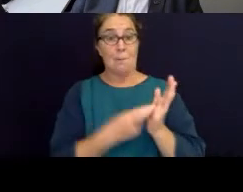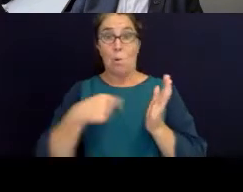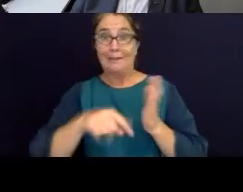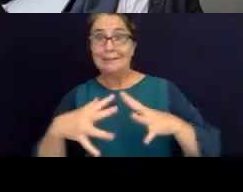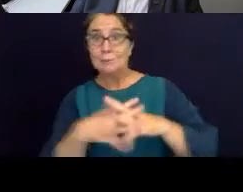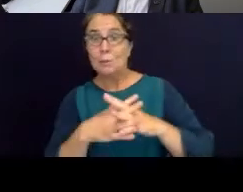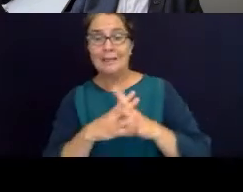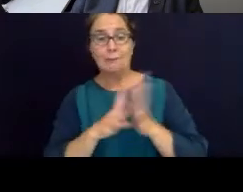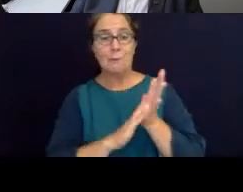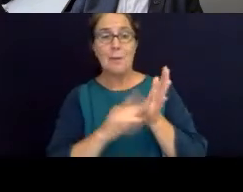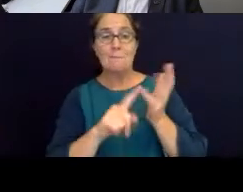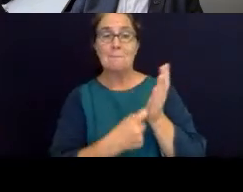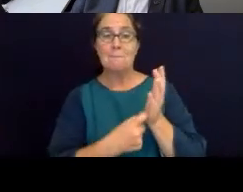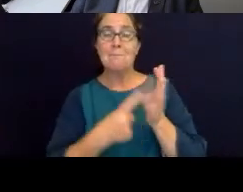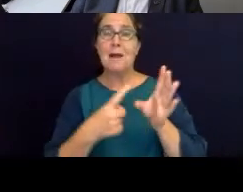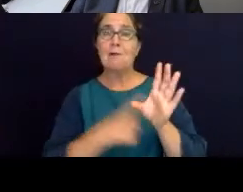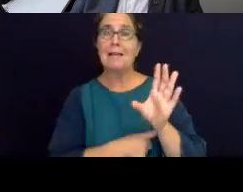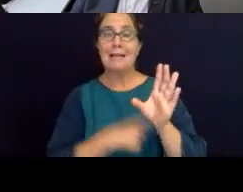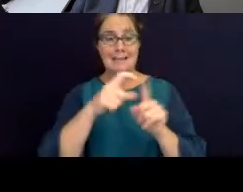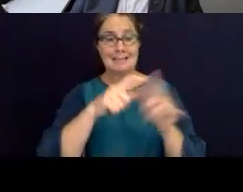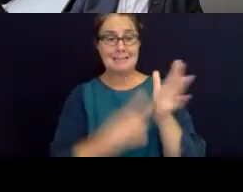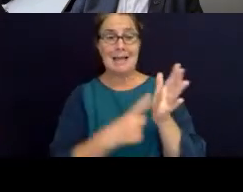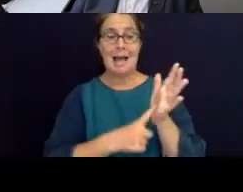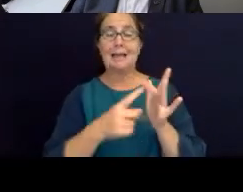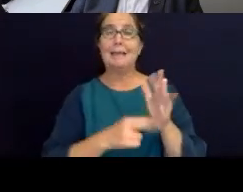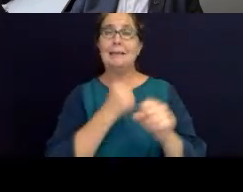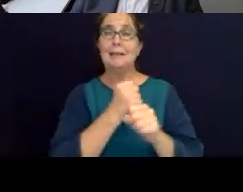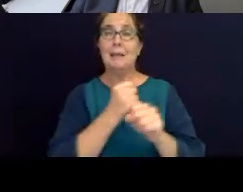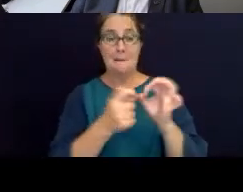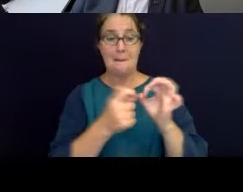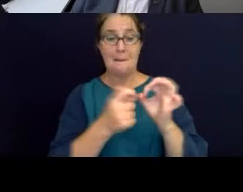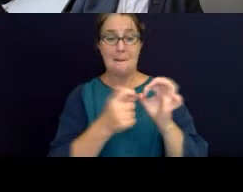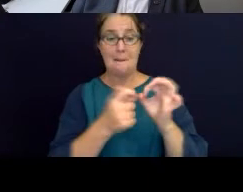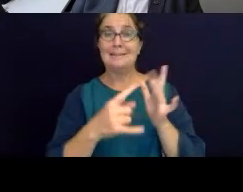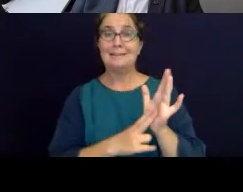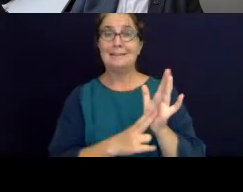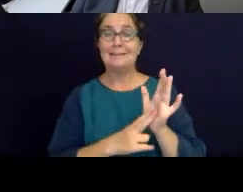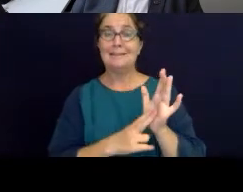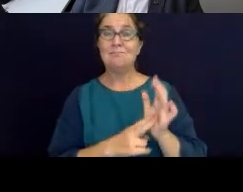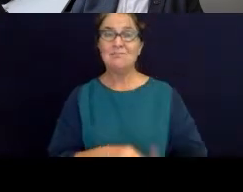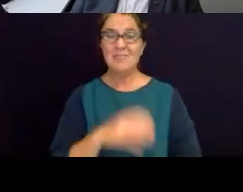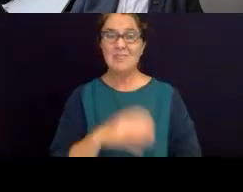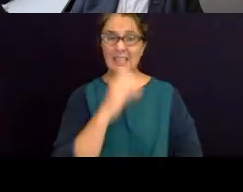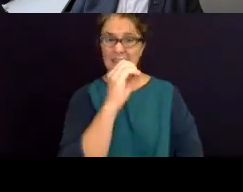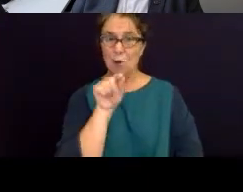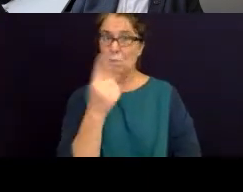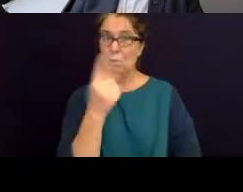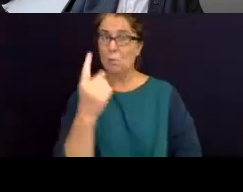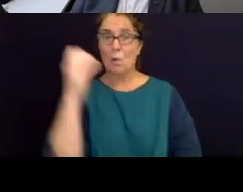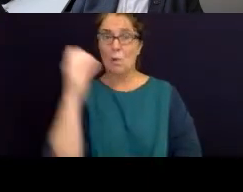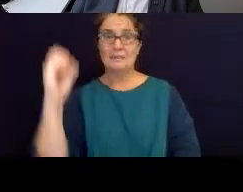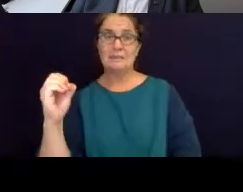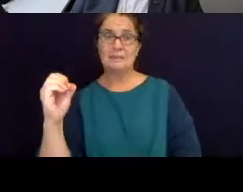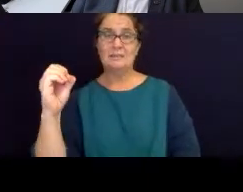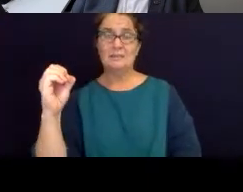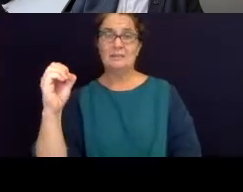ownership of water across the Murray-Darling Basin. And it's approximately 0.1%. And so in places